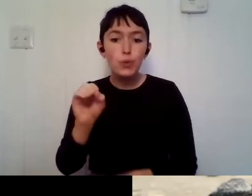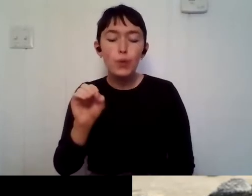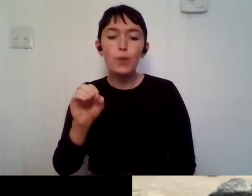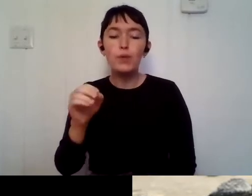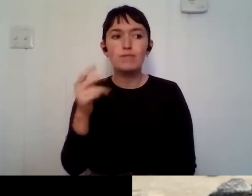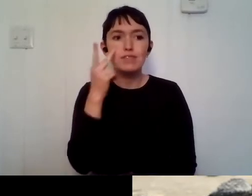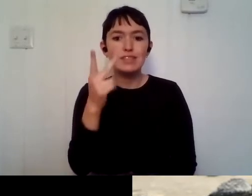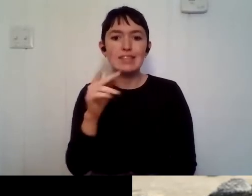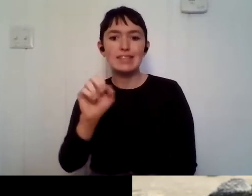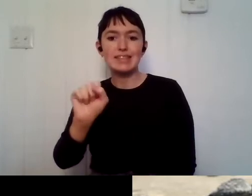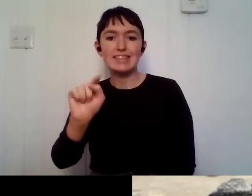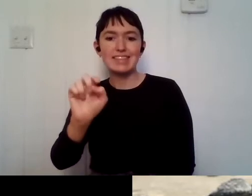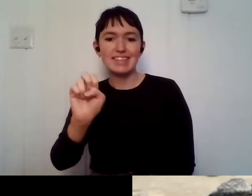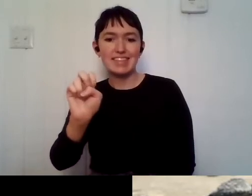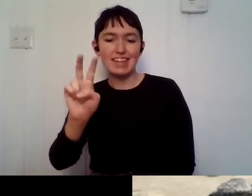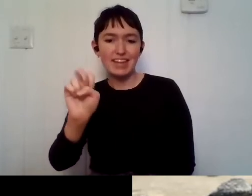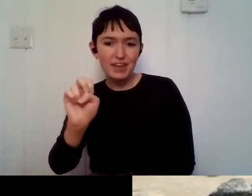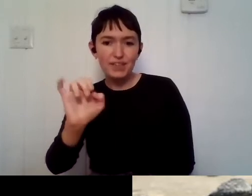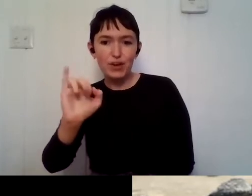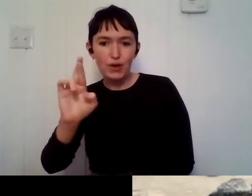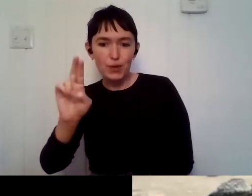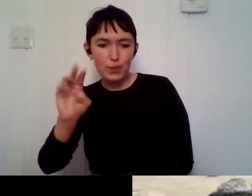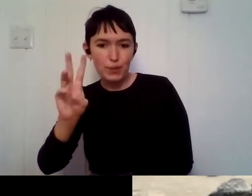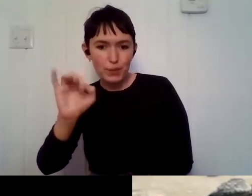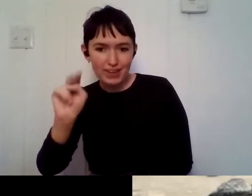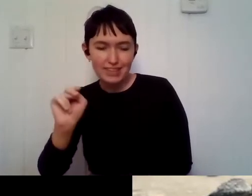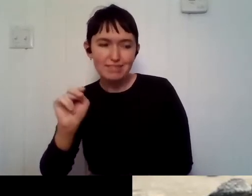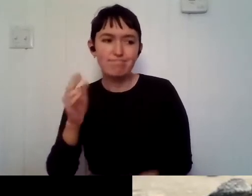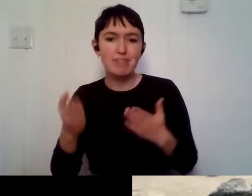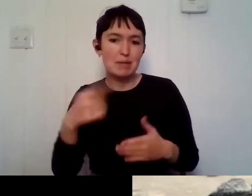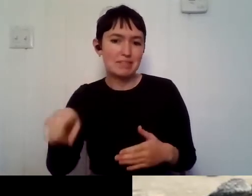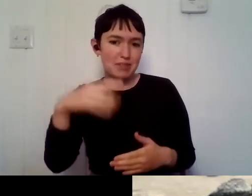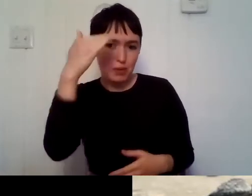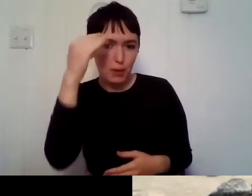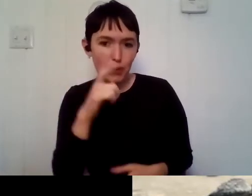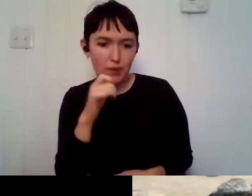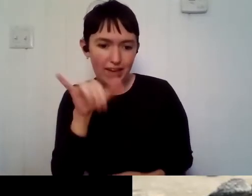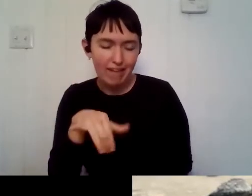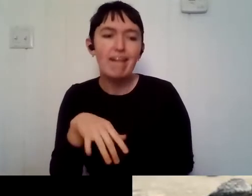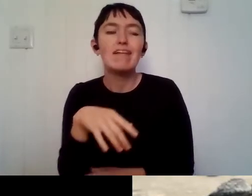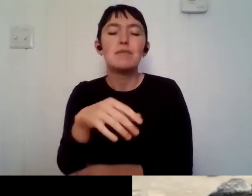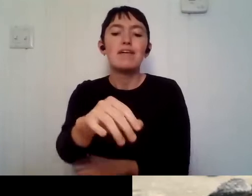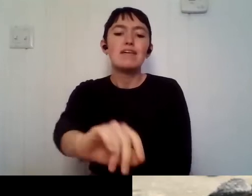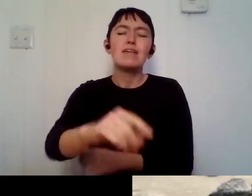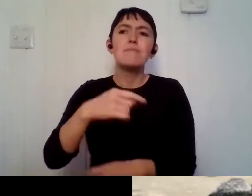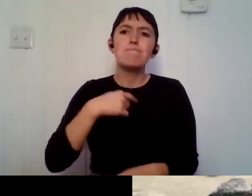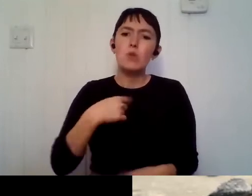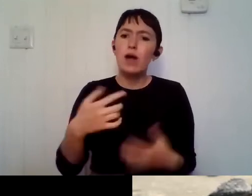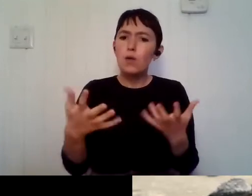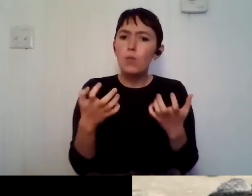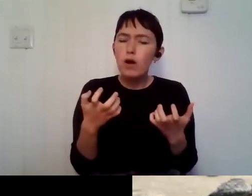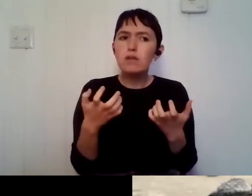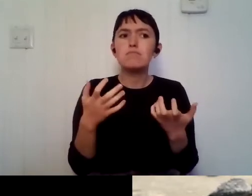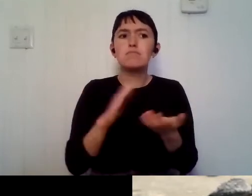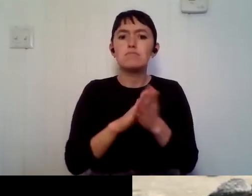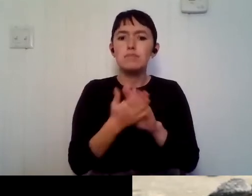Coren, if you guys know who those are. Um, but, um, thought I wanted to do that, but they didn't look like me. Um, so for